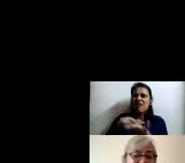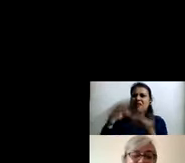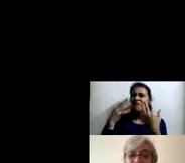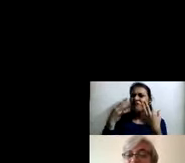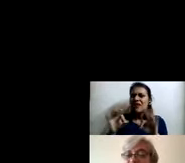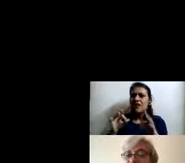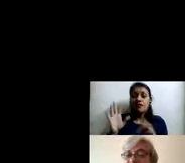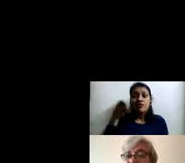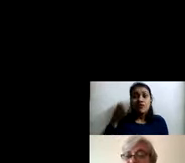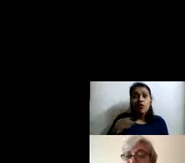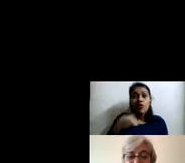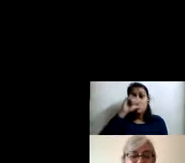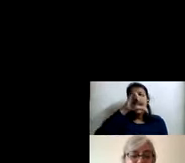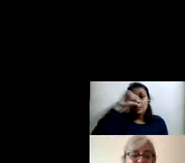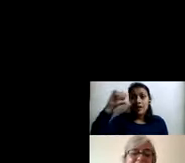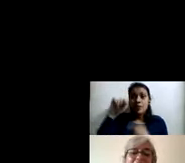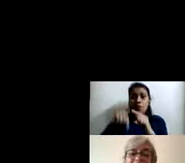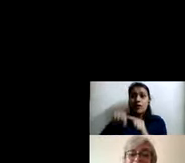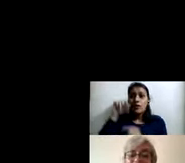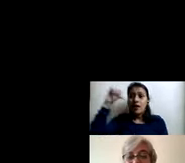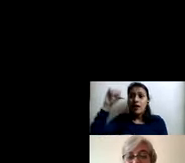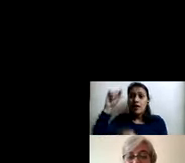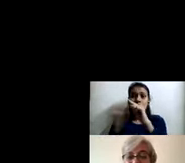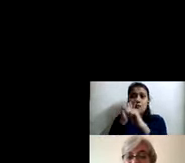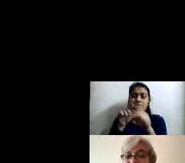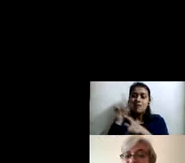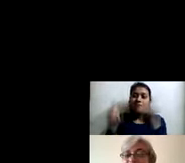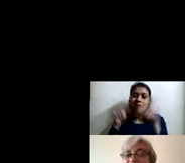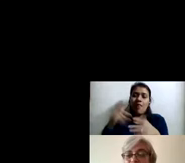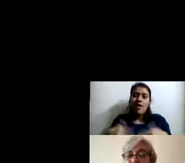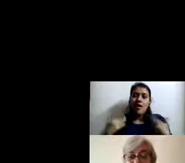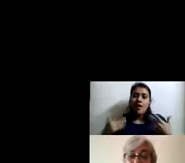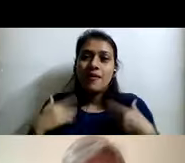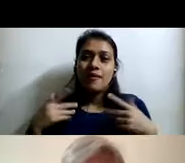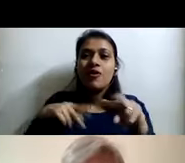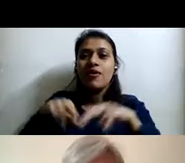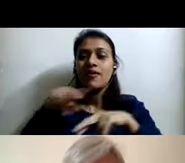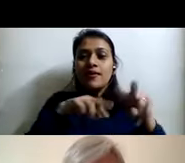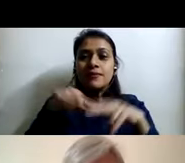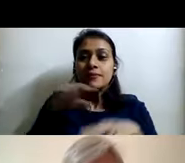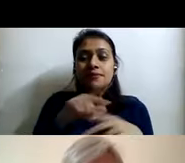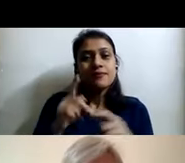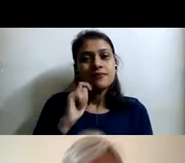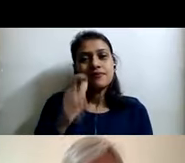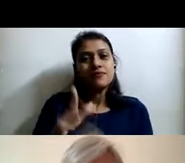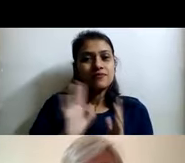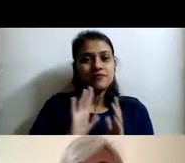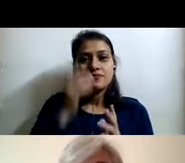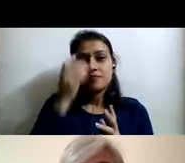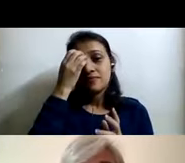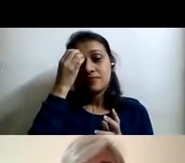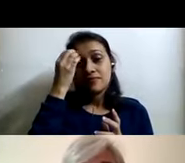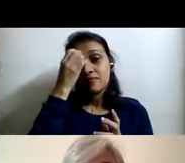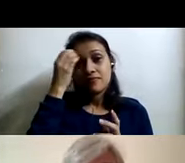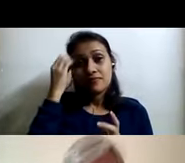99.9% of the people who come are incredibly happy with the experience even though it's just a walk with our guides. The